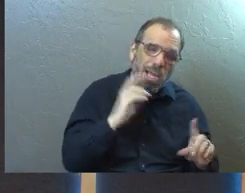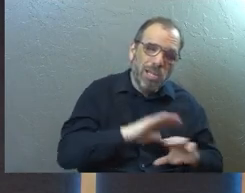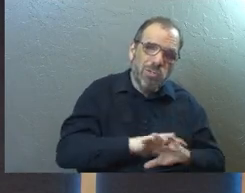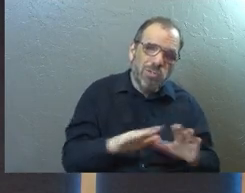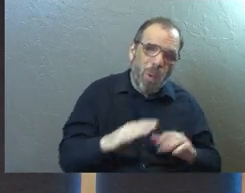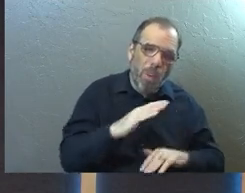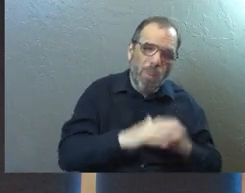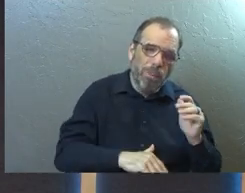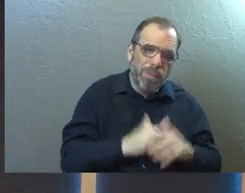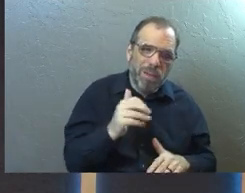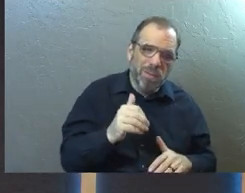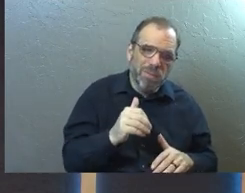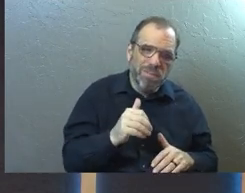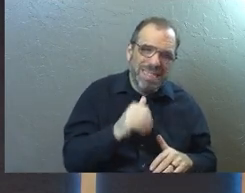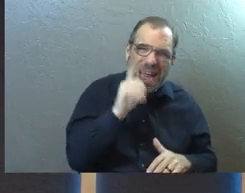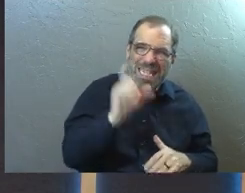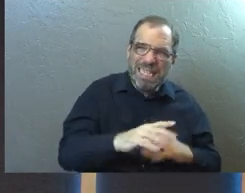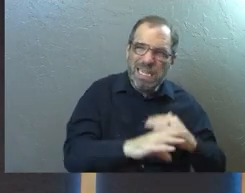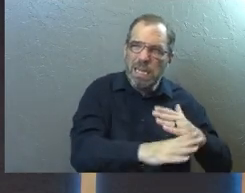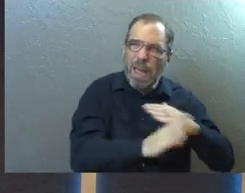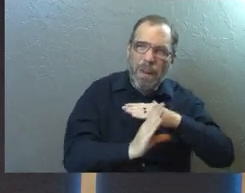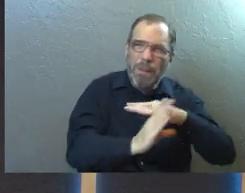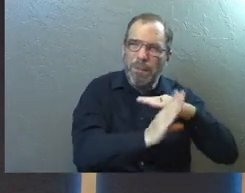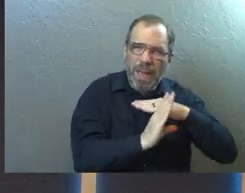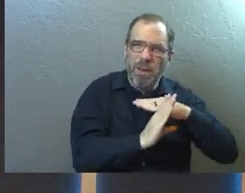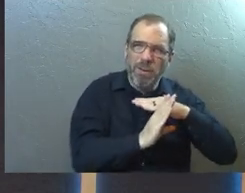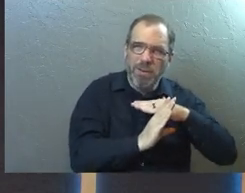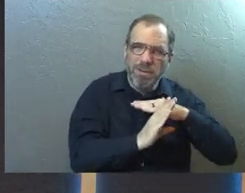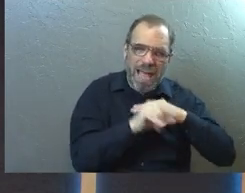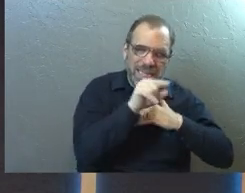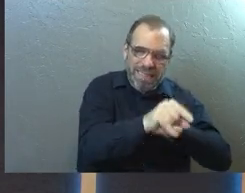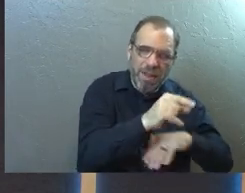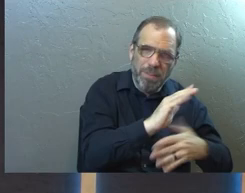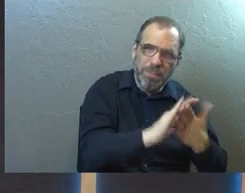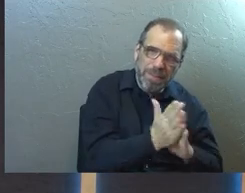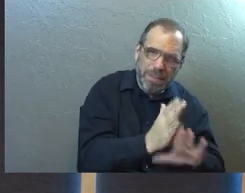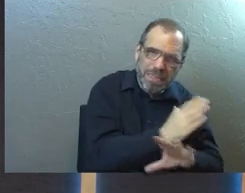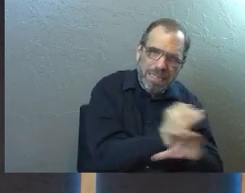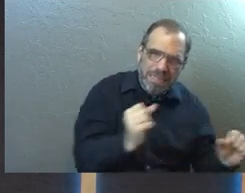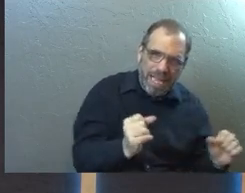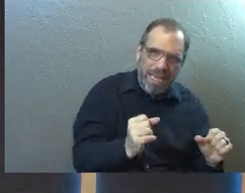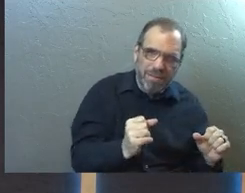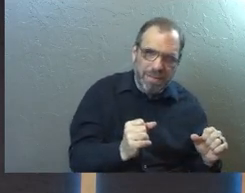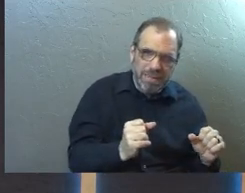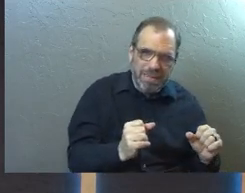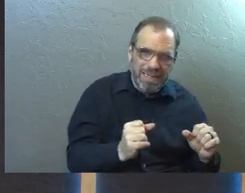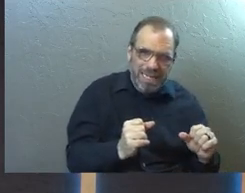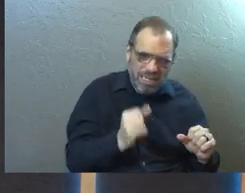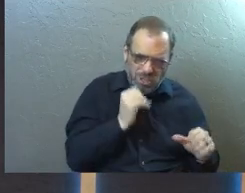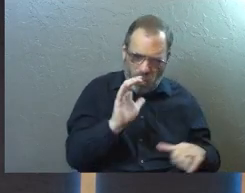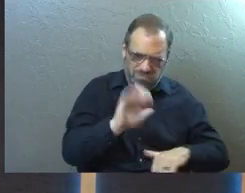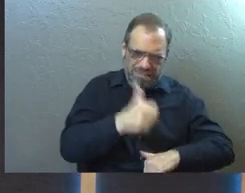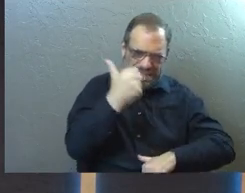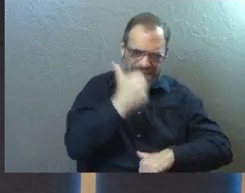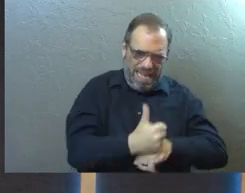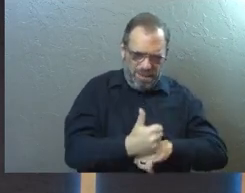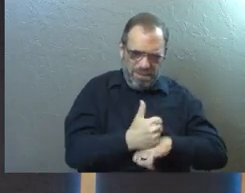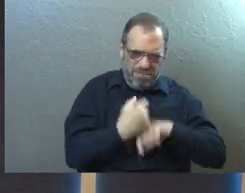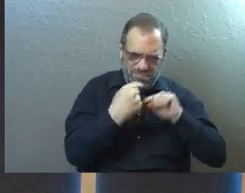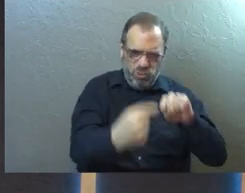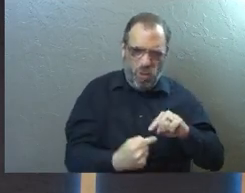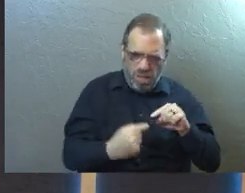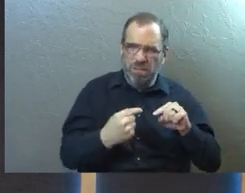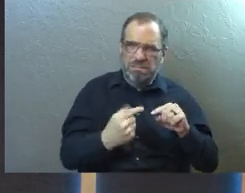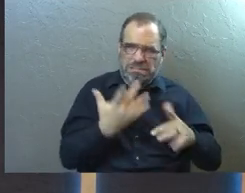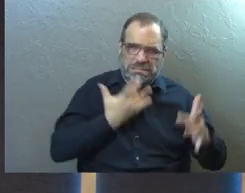unnecessary barriers for people as they're coming to Jesus. We don't want to build unnecessary difficulties